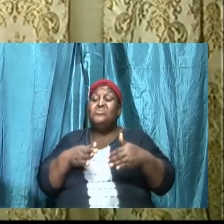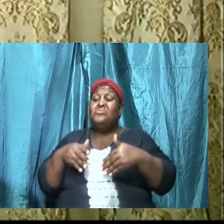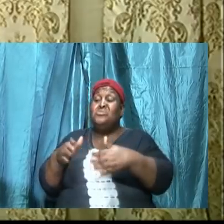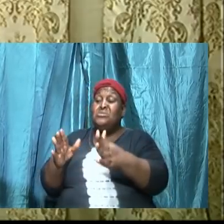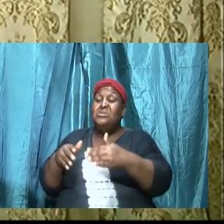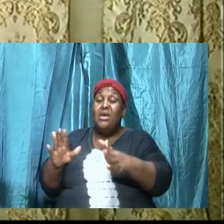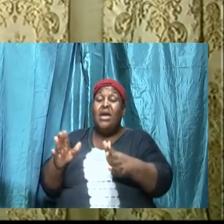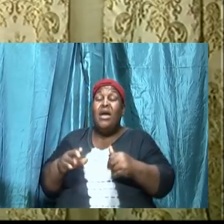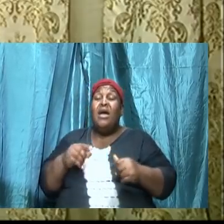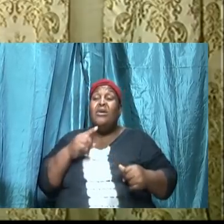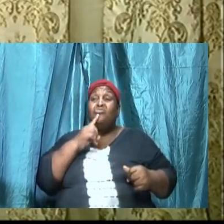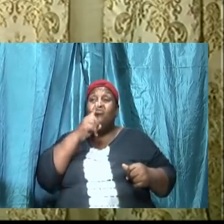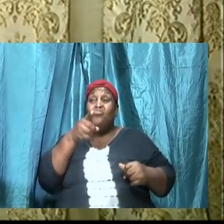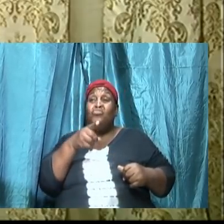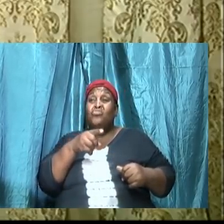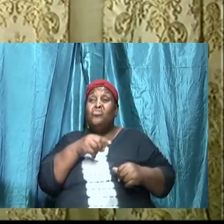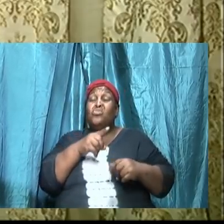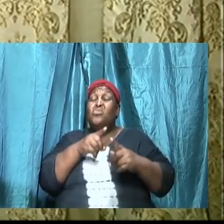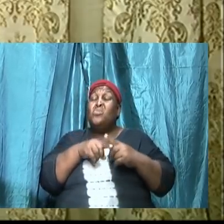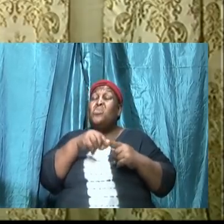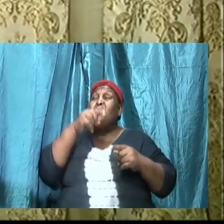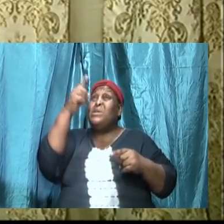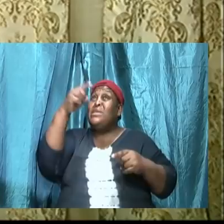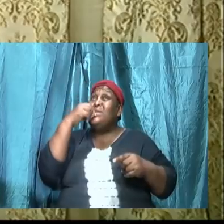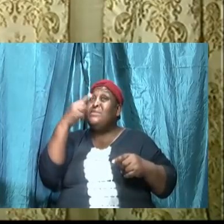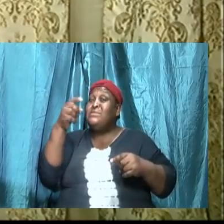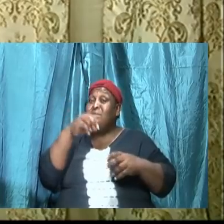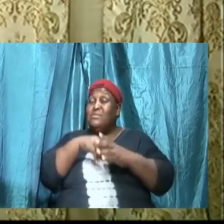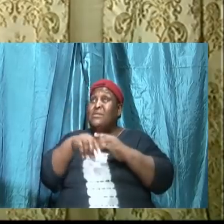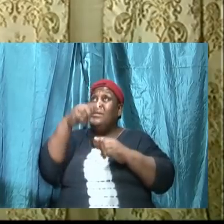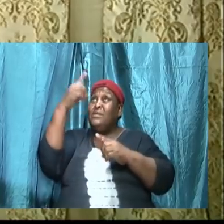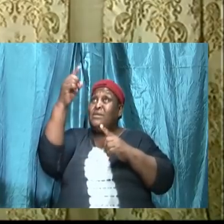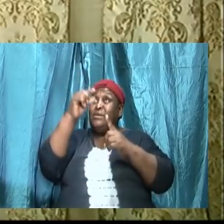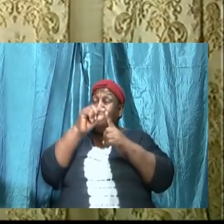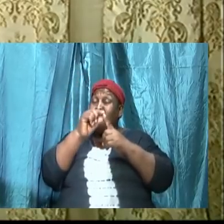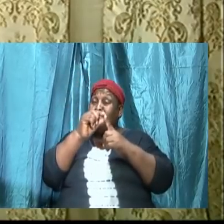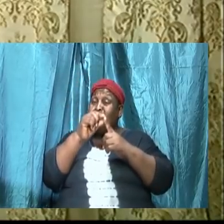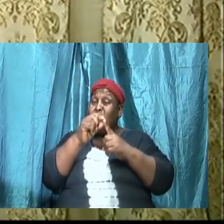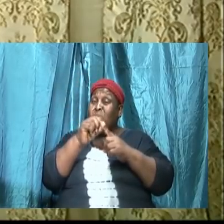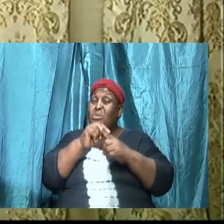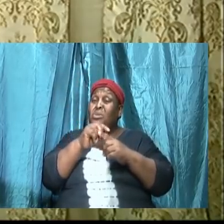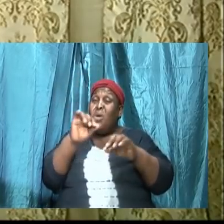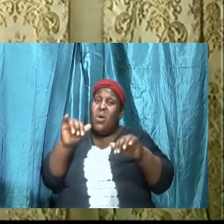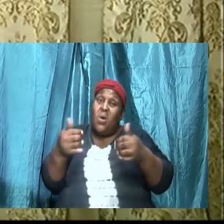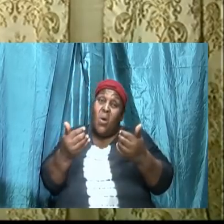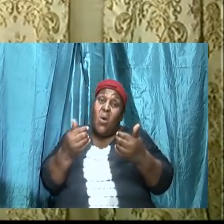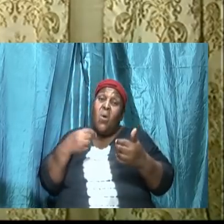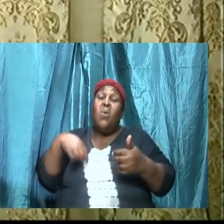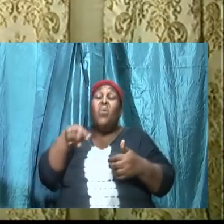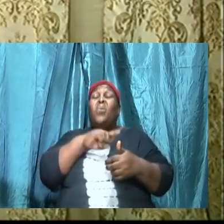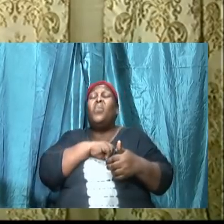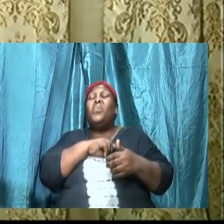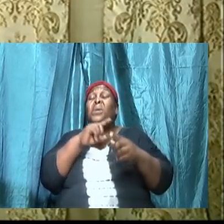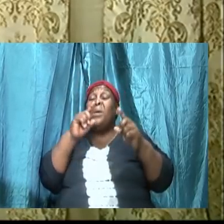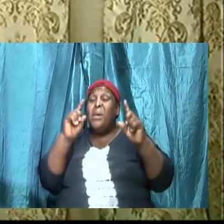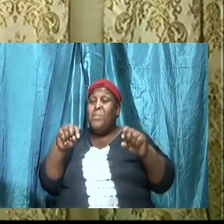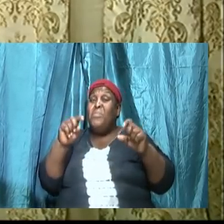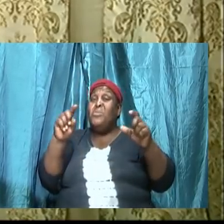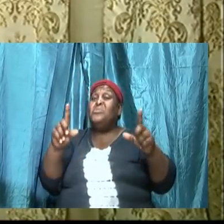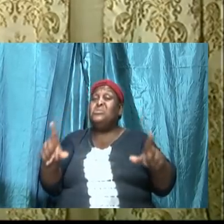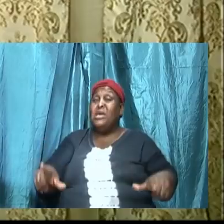in His words how we must proceed with a particular matter, how we must proceed